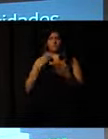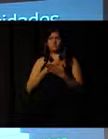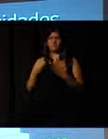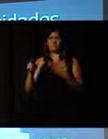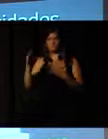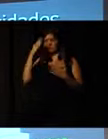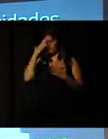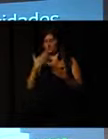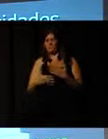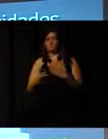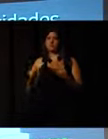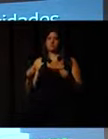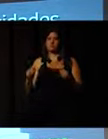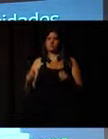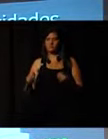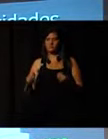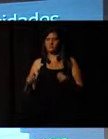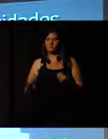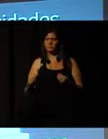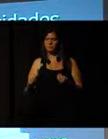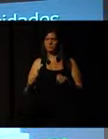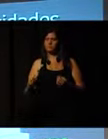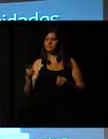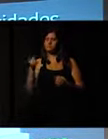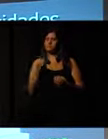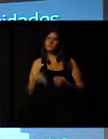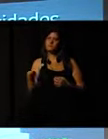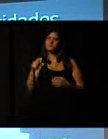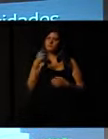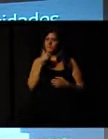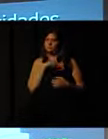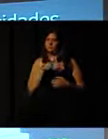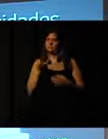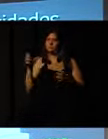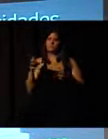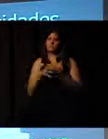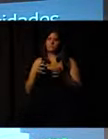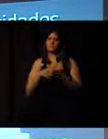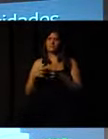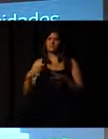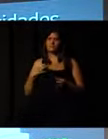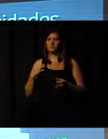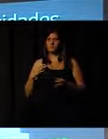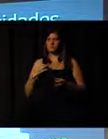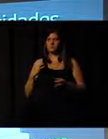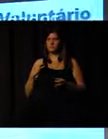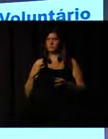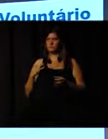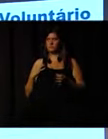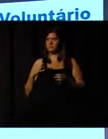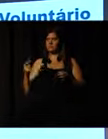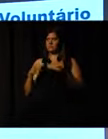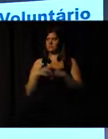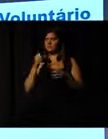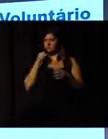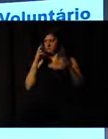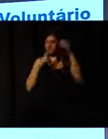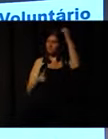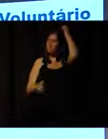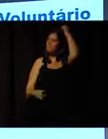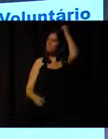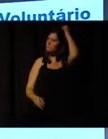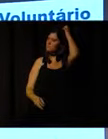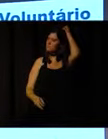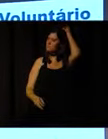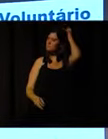I believe strongly that if you can conceive a voluntary group that is